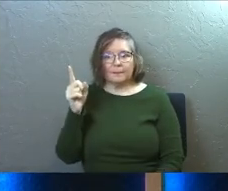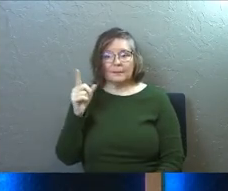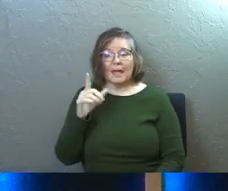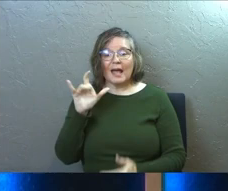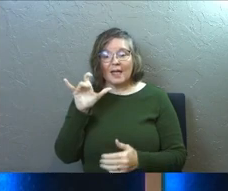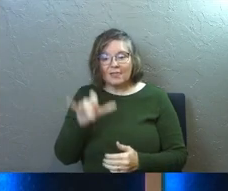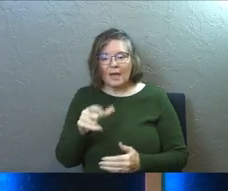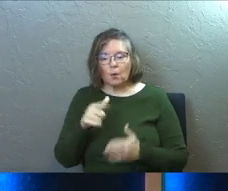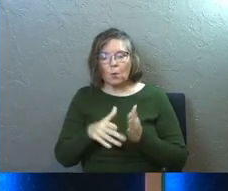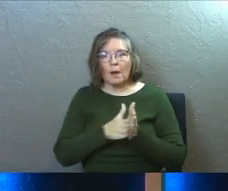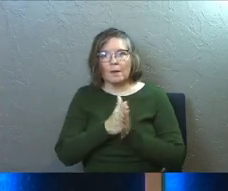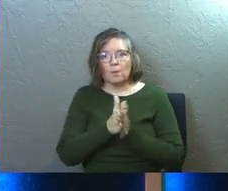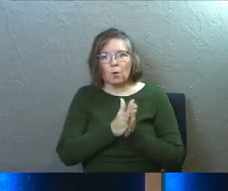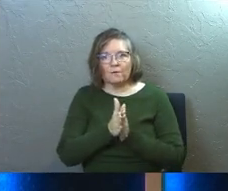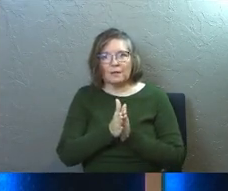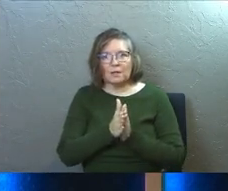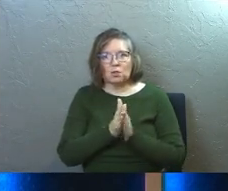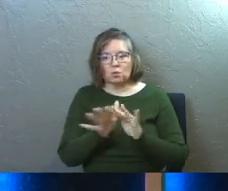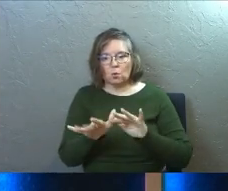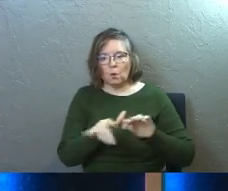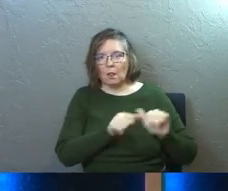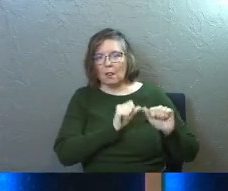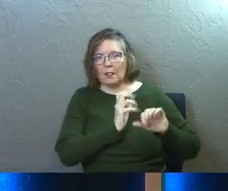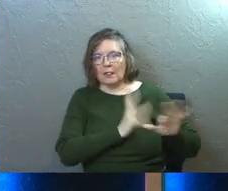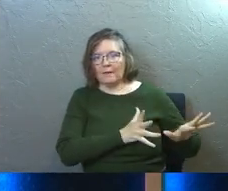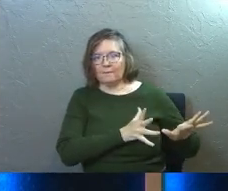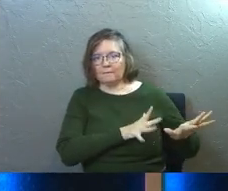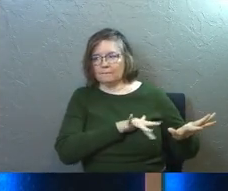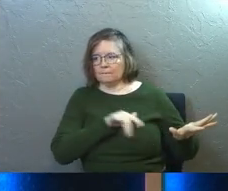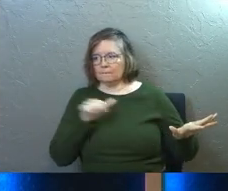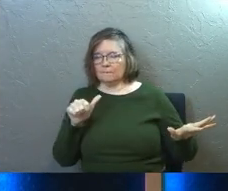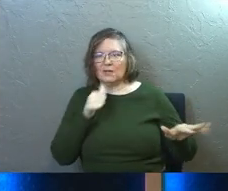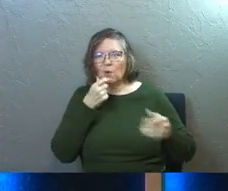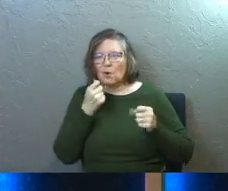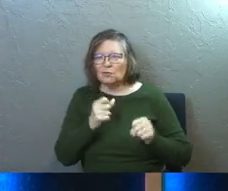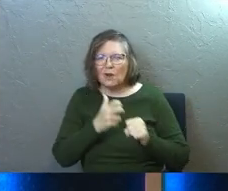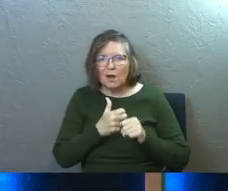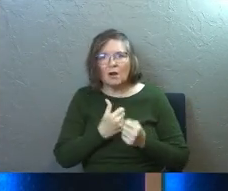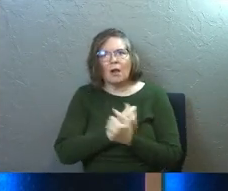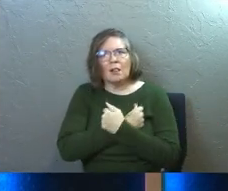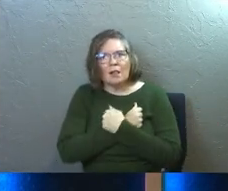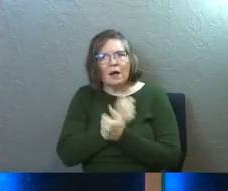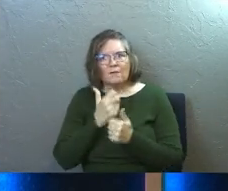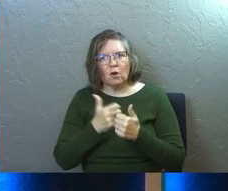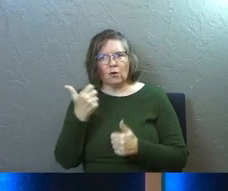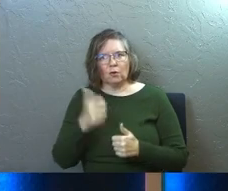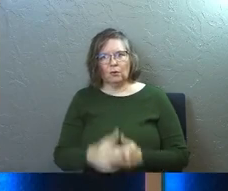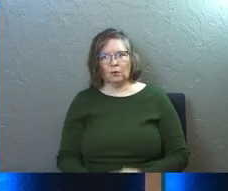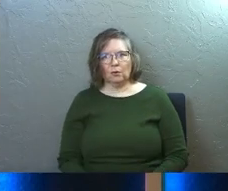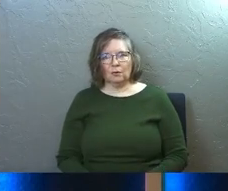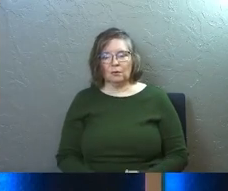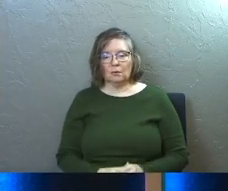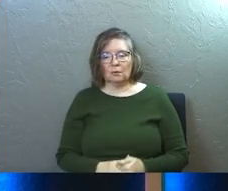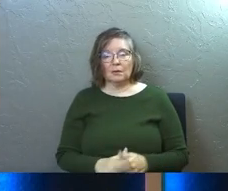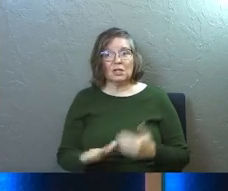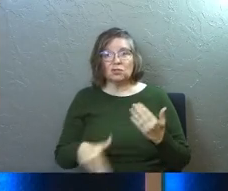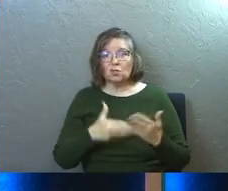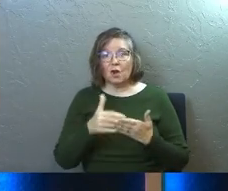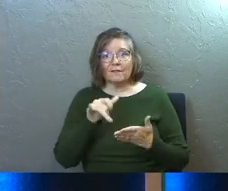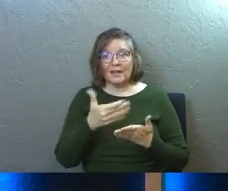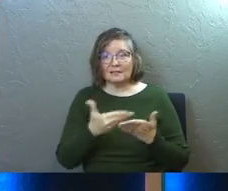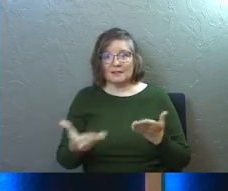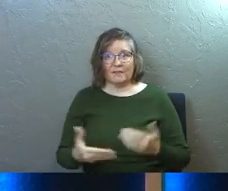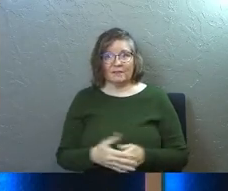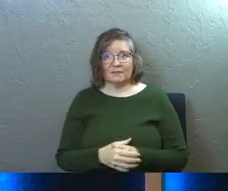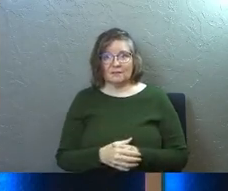And that's what motivates you to walk away from that stuff. Don't try harder, love harder. It's in all of that